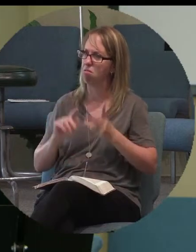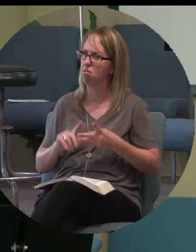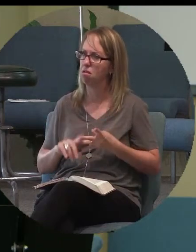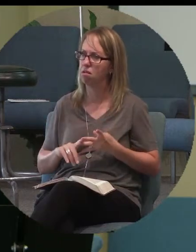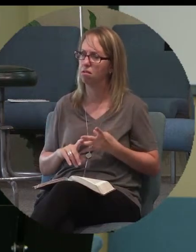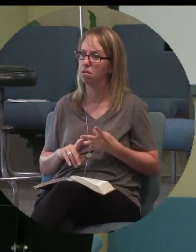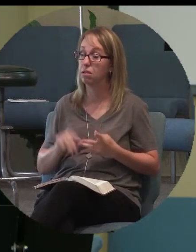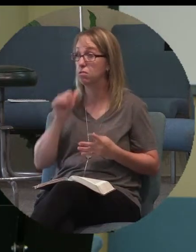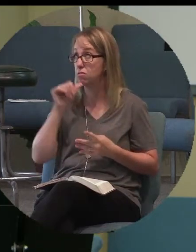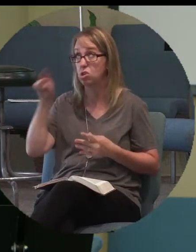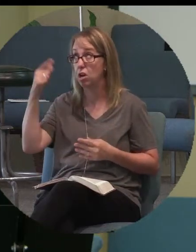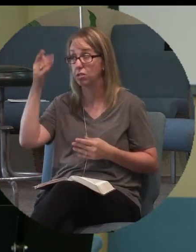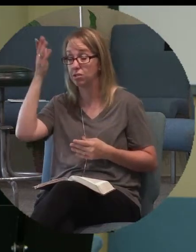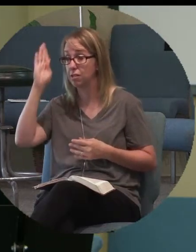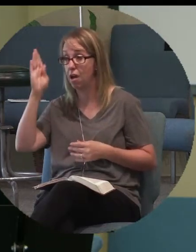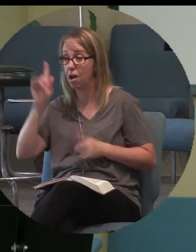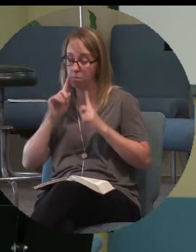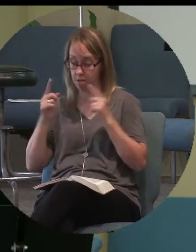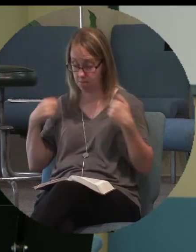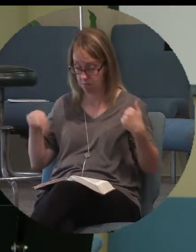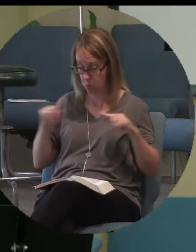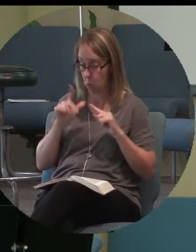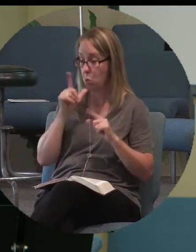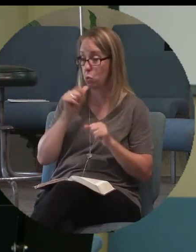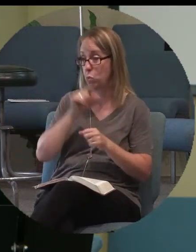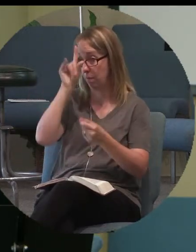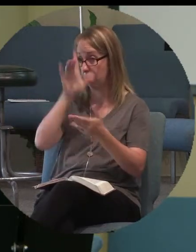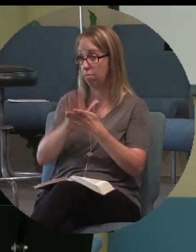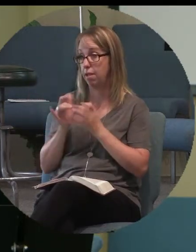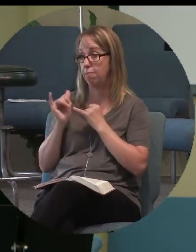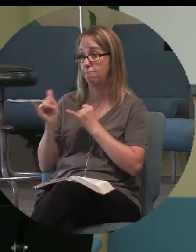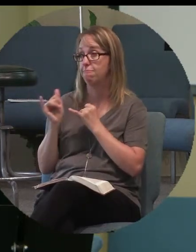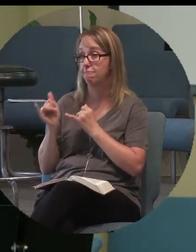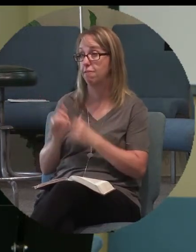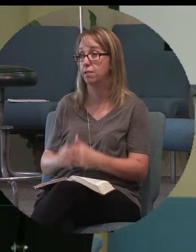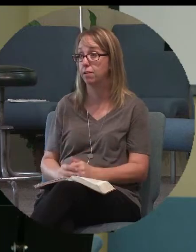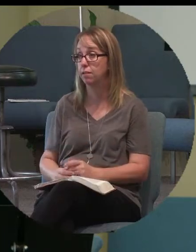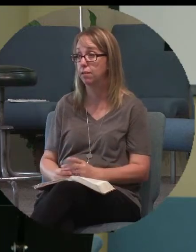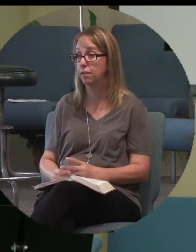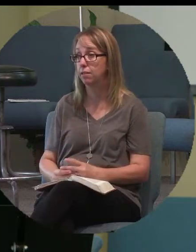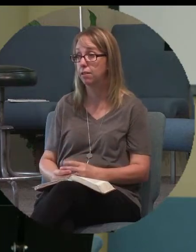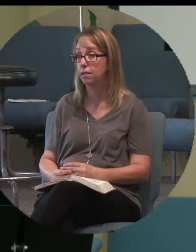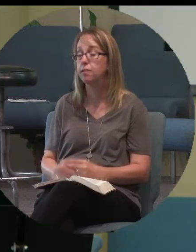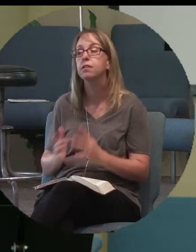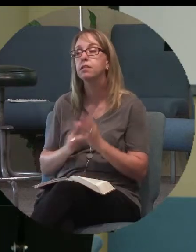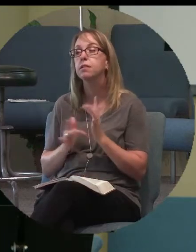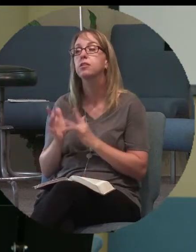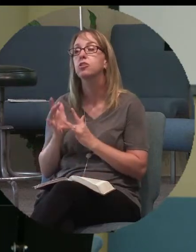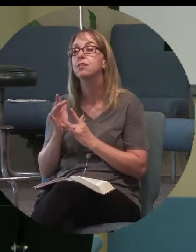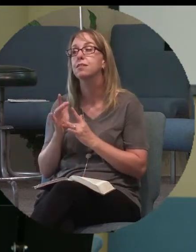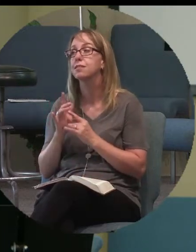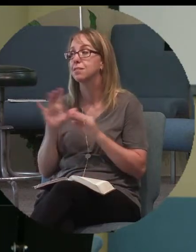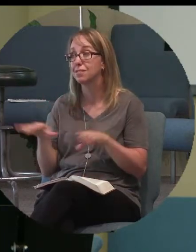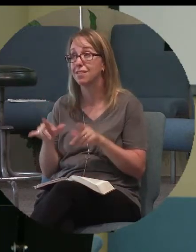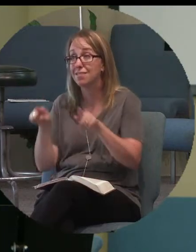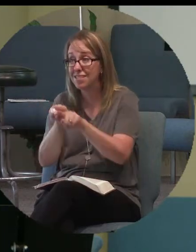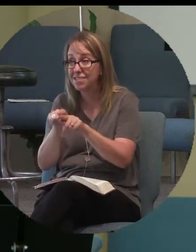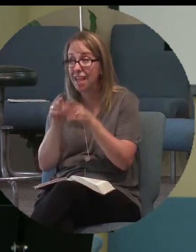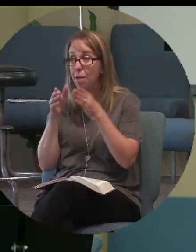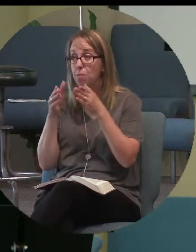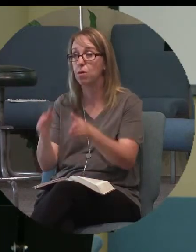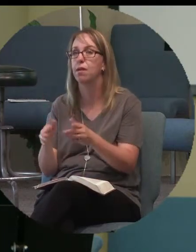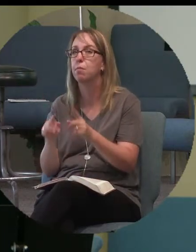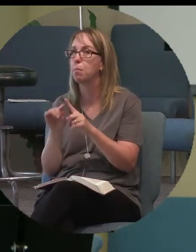not just God but those of us who believe in God. Jesus faced the exact same thing but at a much,